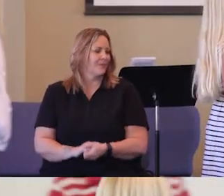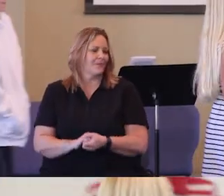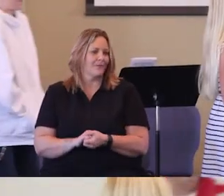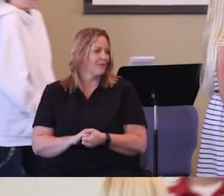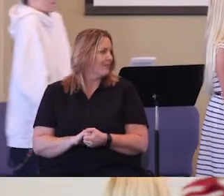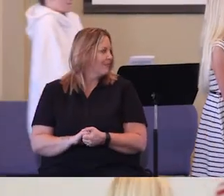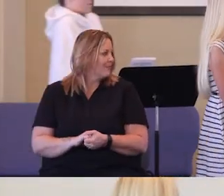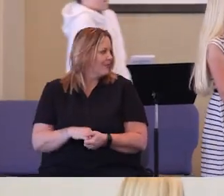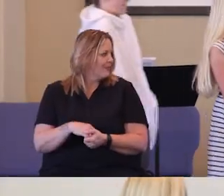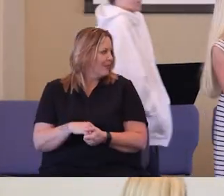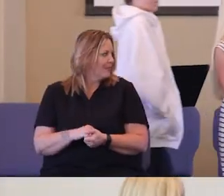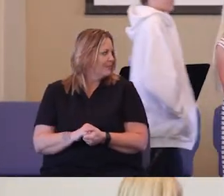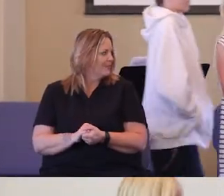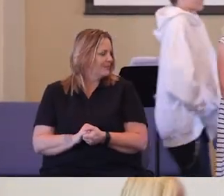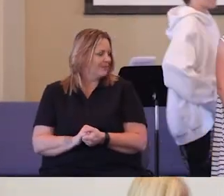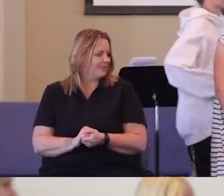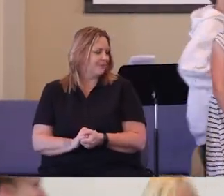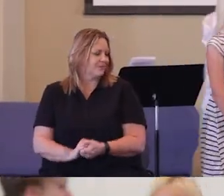All right. We're doing that.